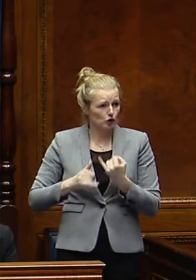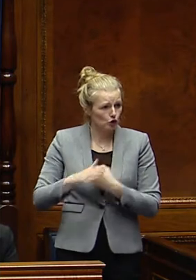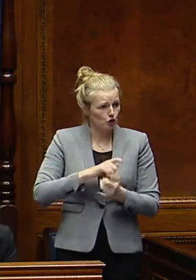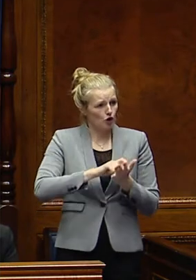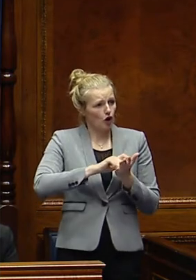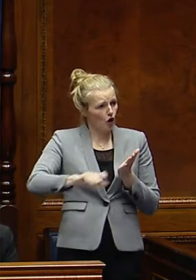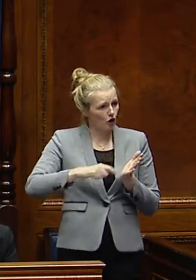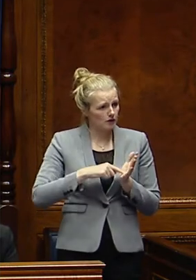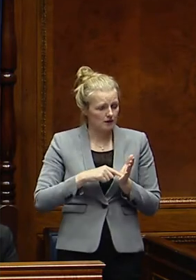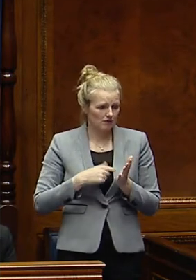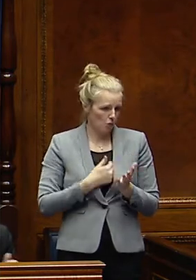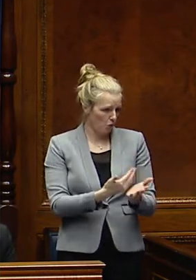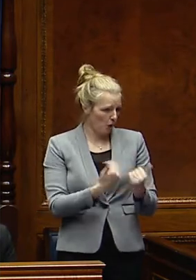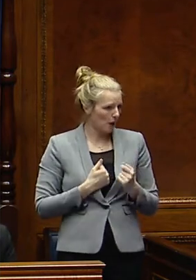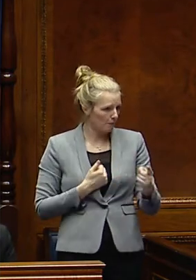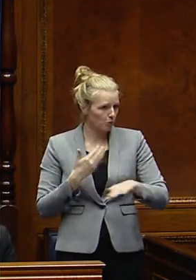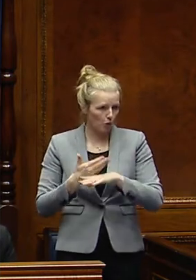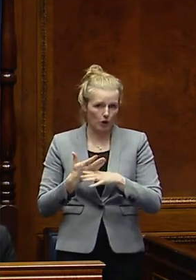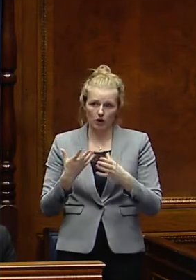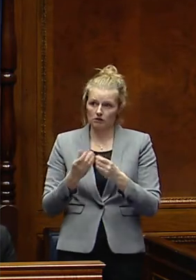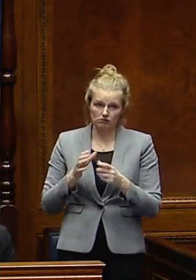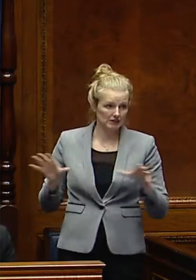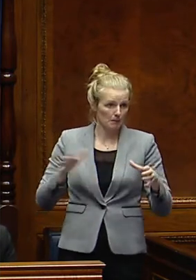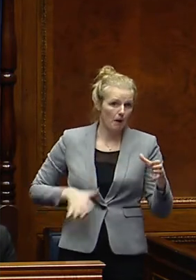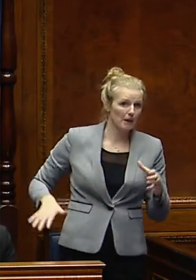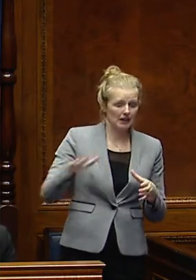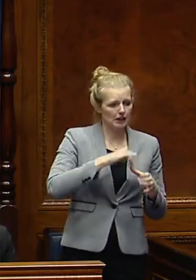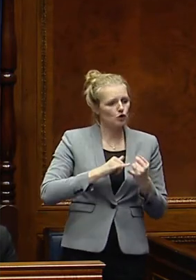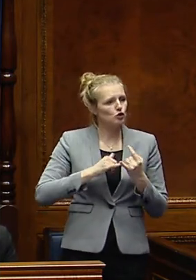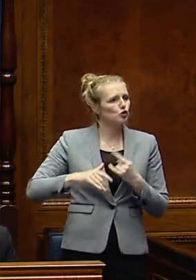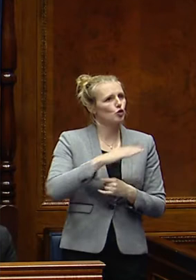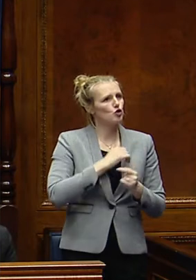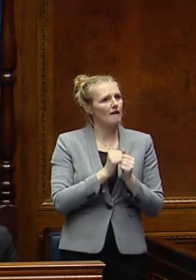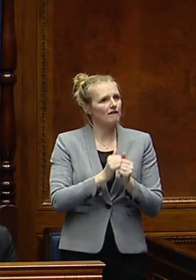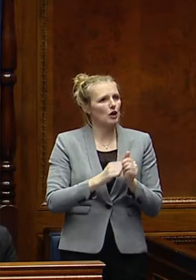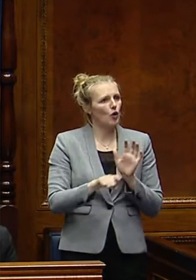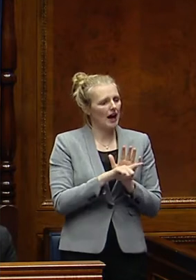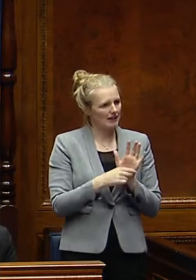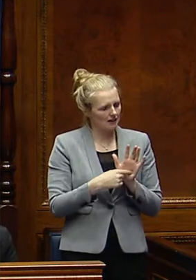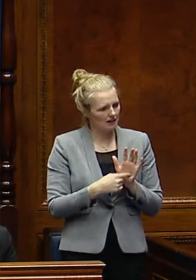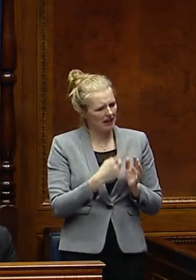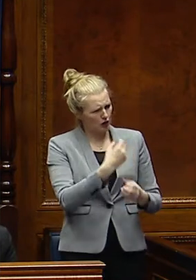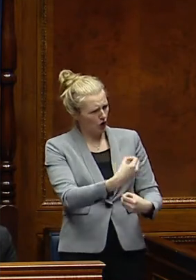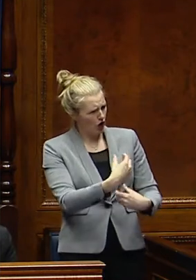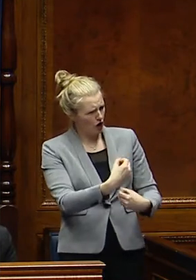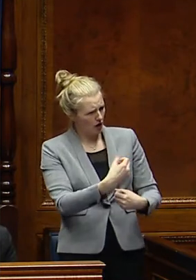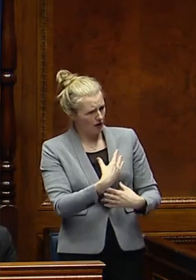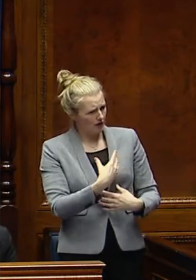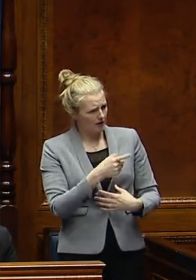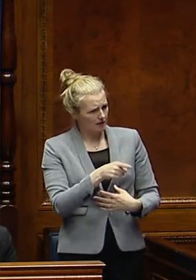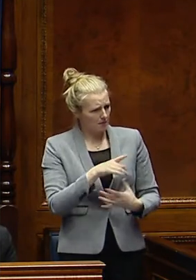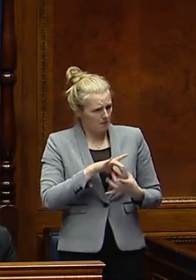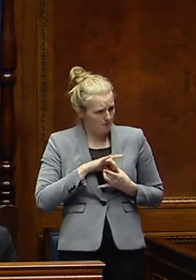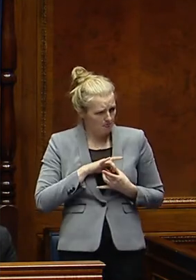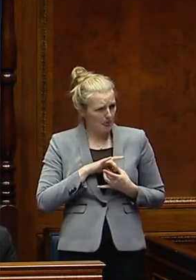Anna, I welcome that she is working cross-departmentally on the Social Value Act. Can she also outline if she will ensure that the Department